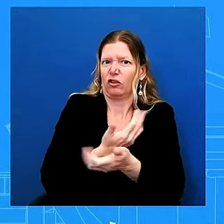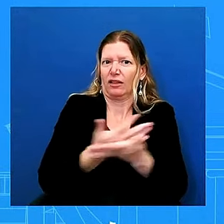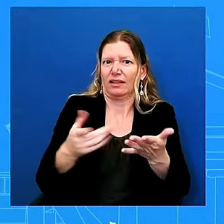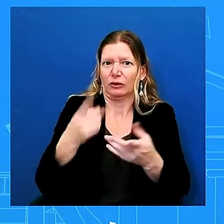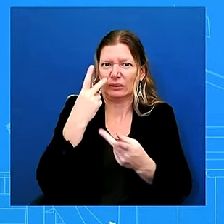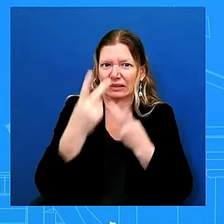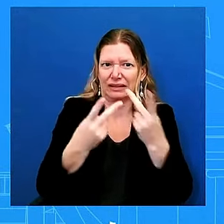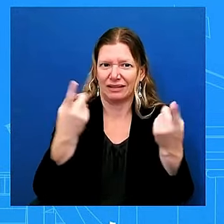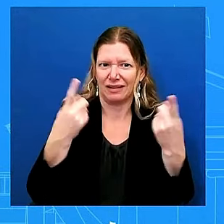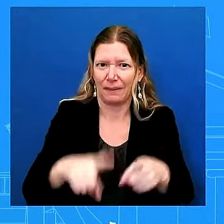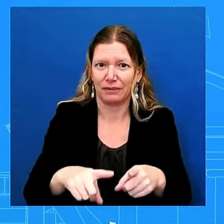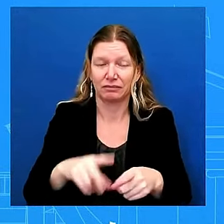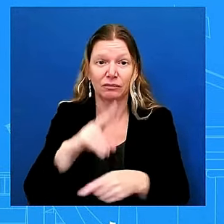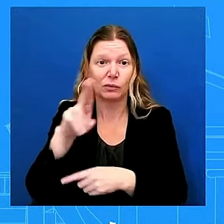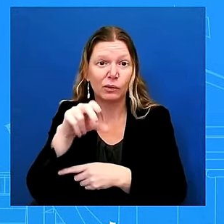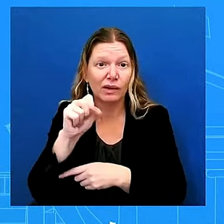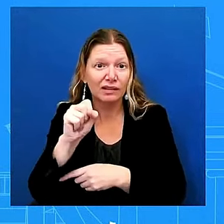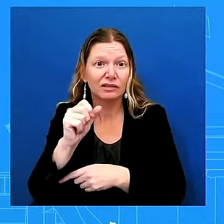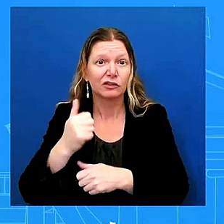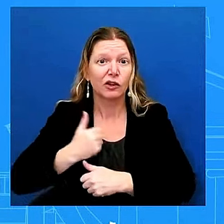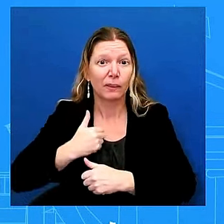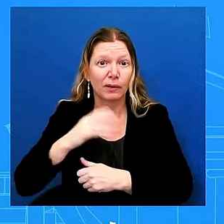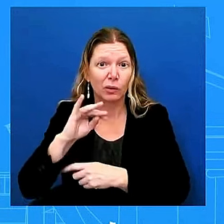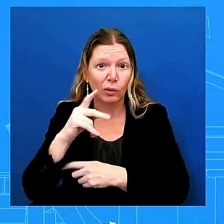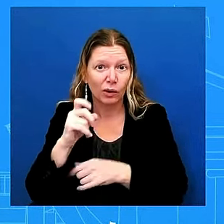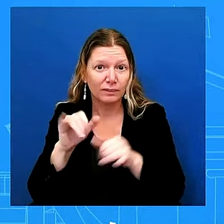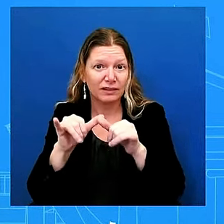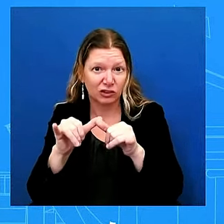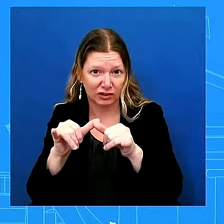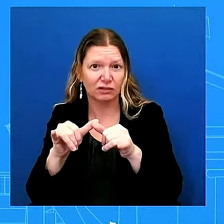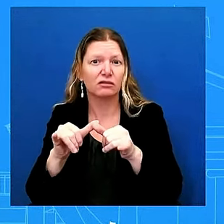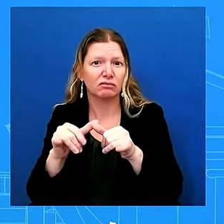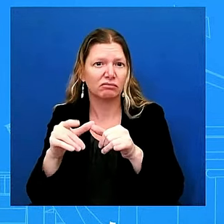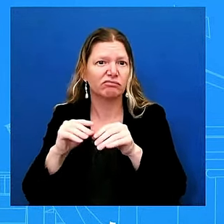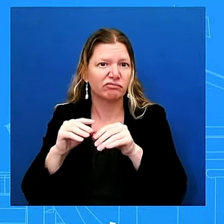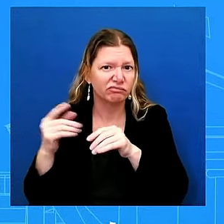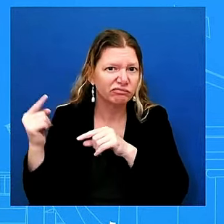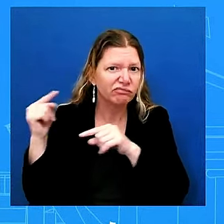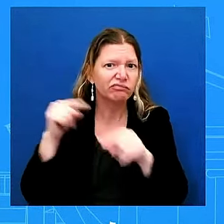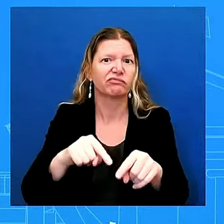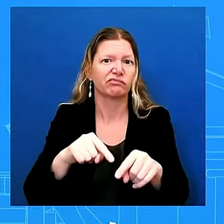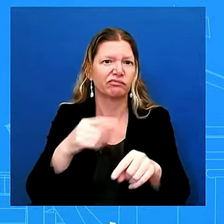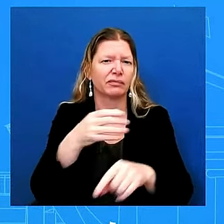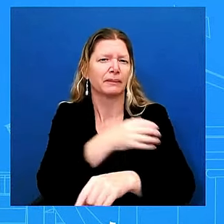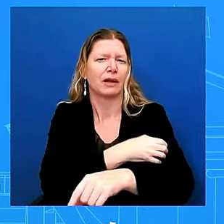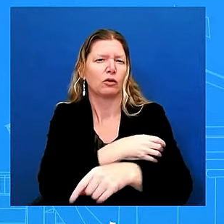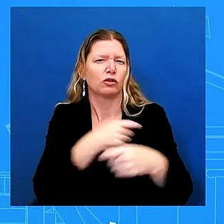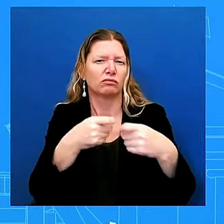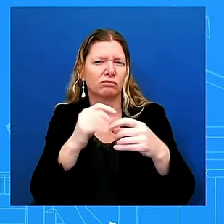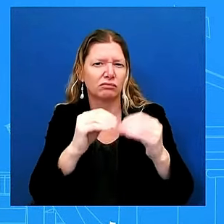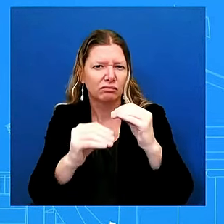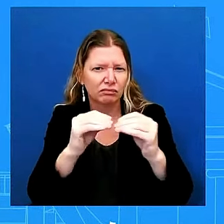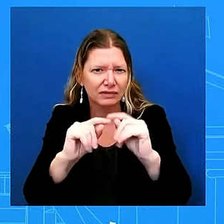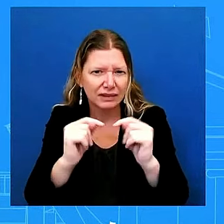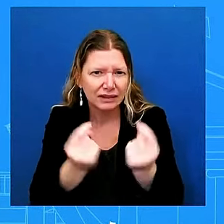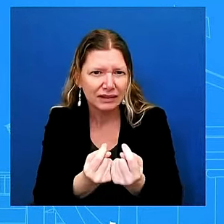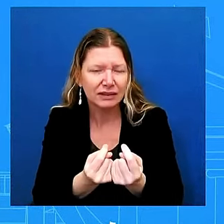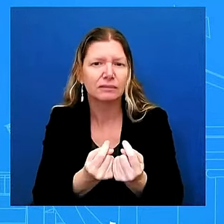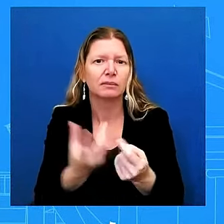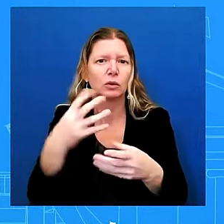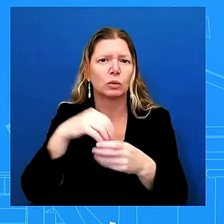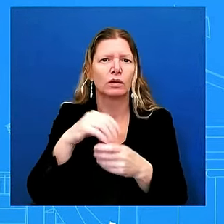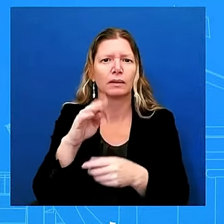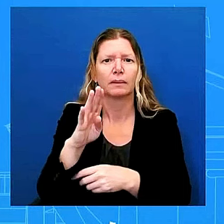county north carolina where ashville is ashville is located for temporary emergency power debris removal and